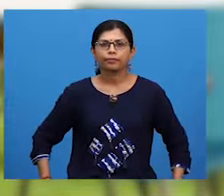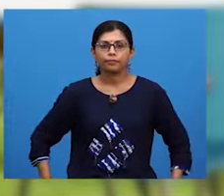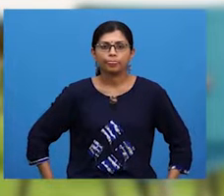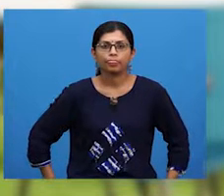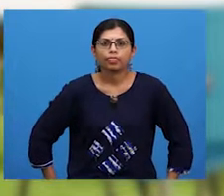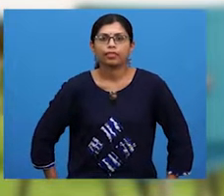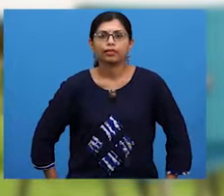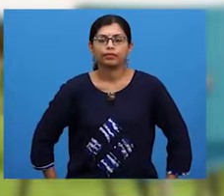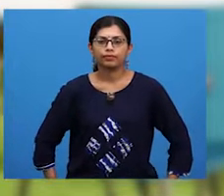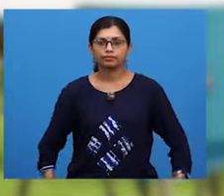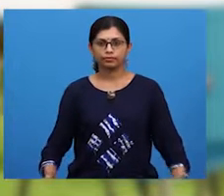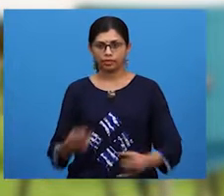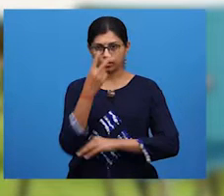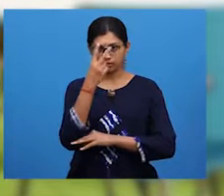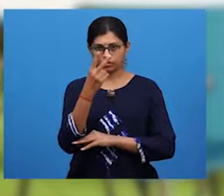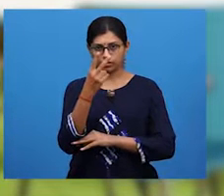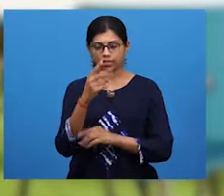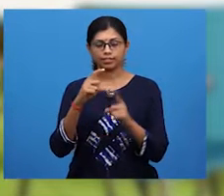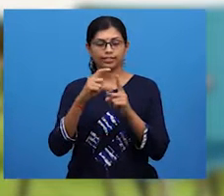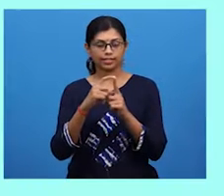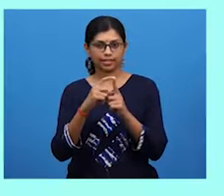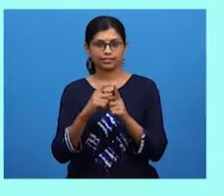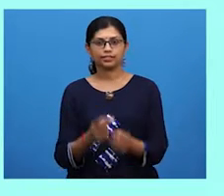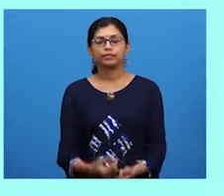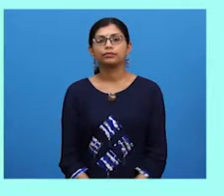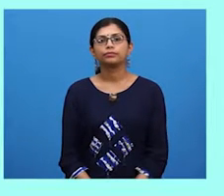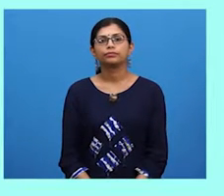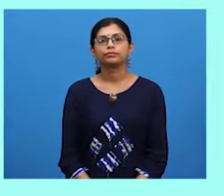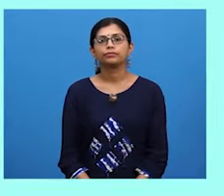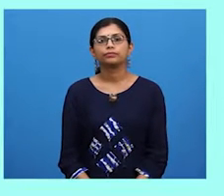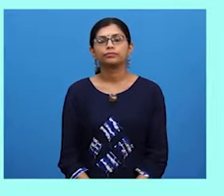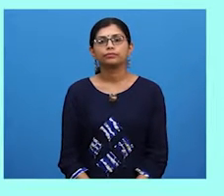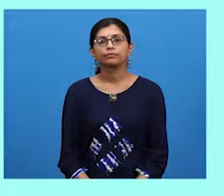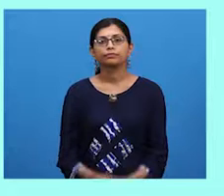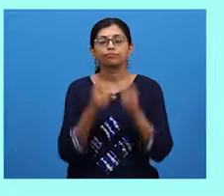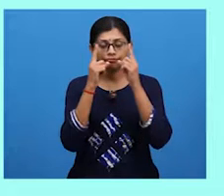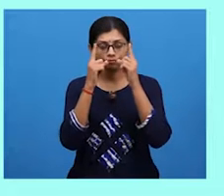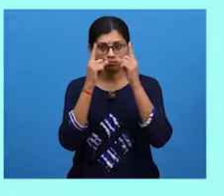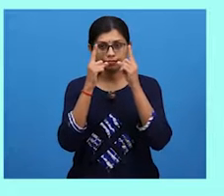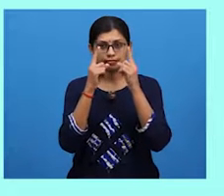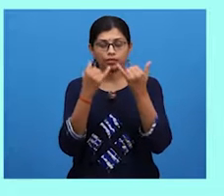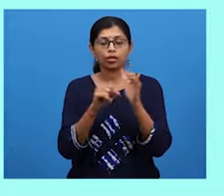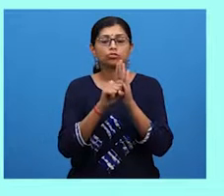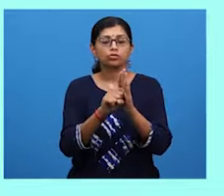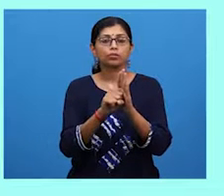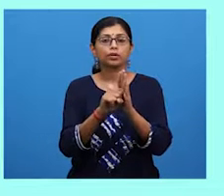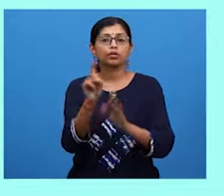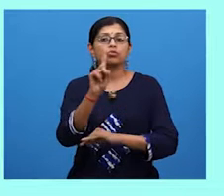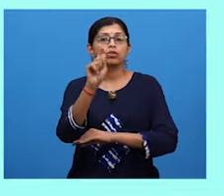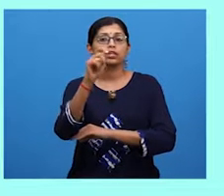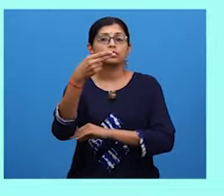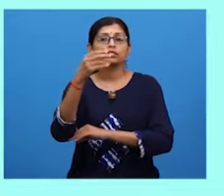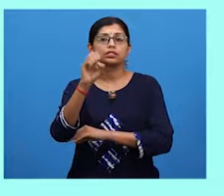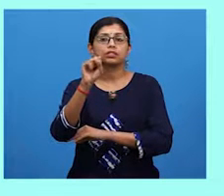Let's look at the text on the screen. Could you show me the thesis statement?